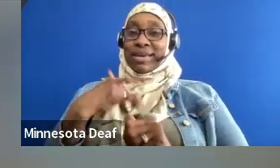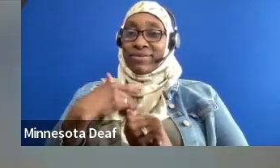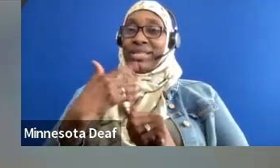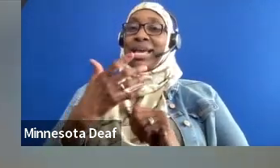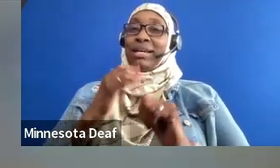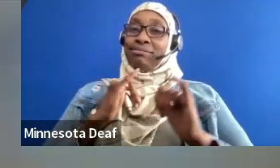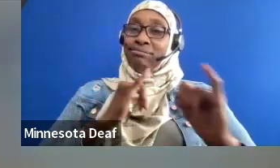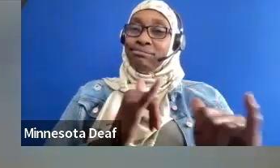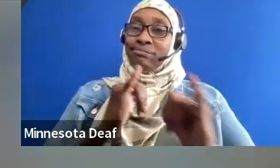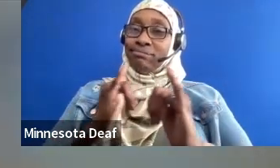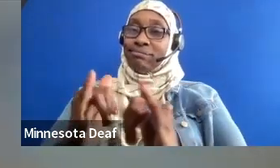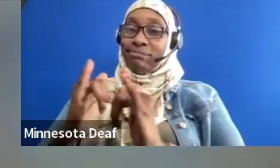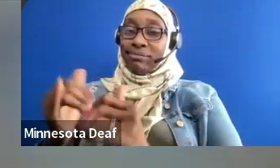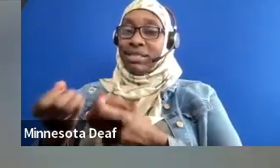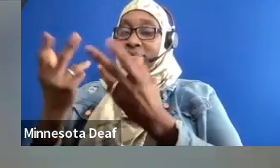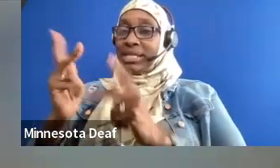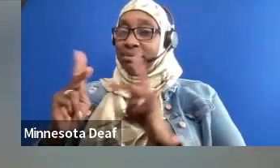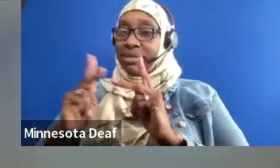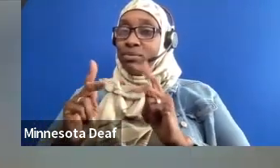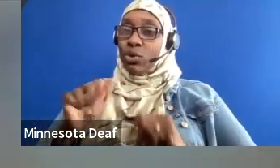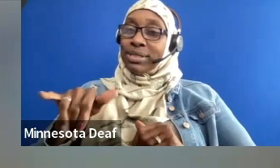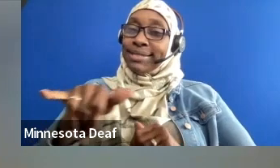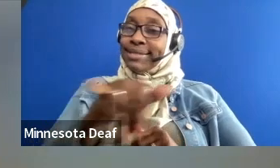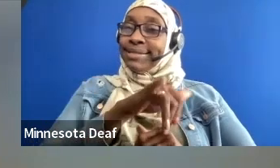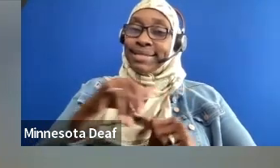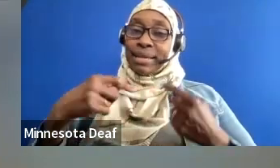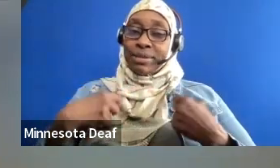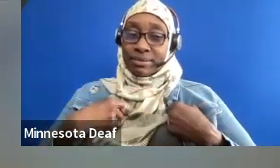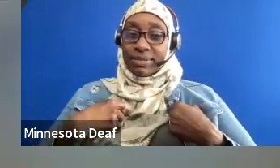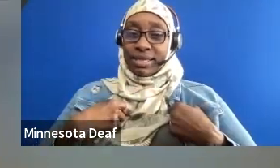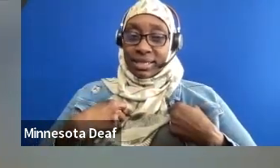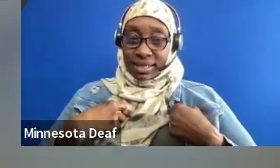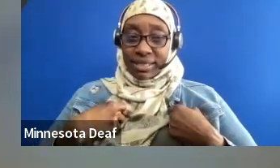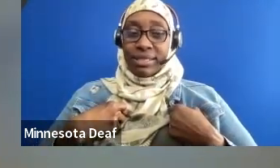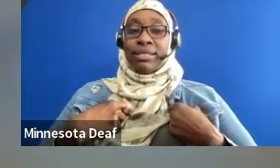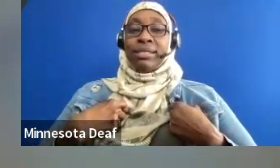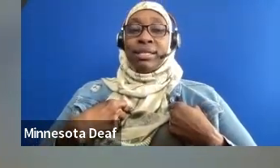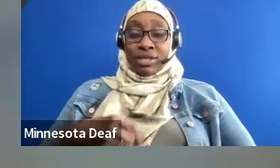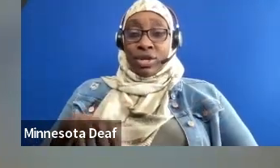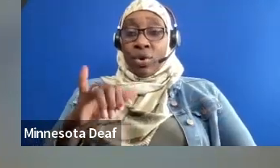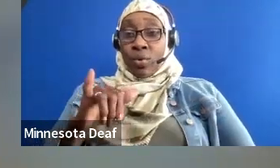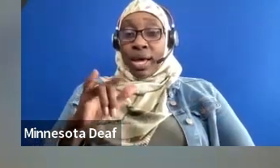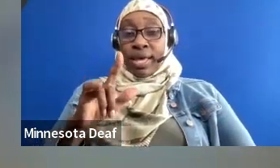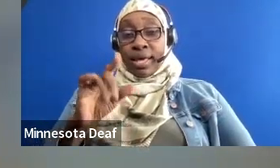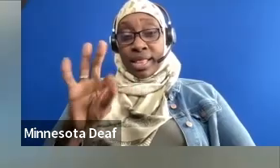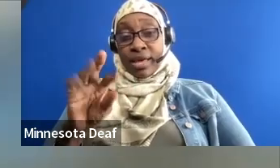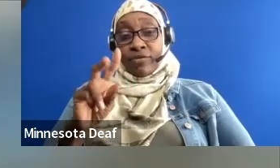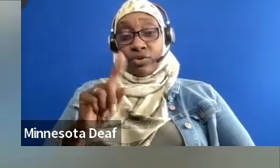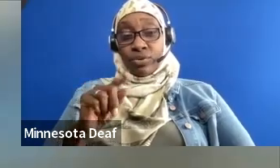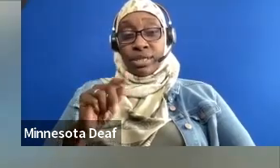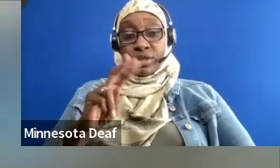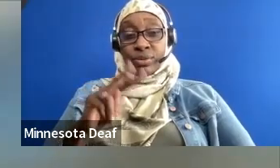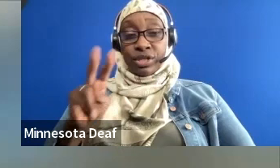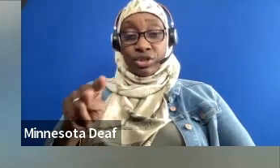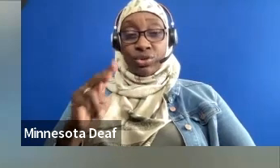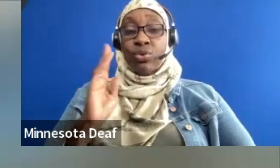2023 will feature a conference-style format that will include speakers, panels, and workshops during active concessions, and network